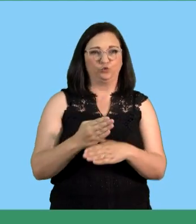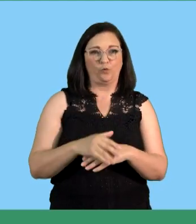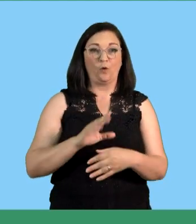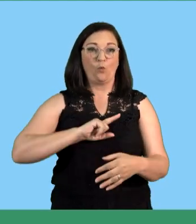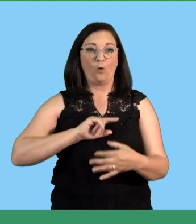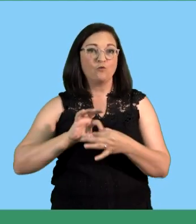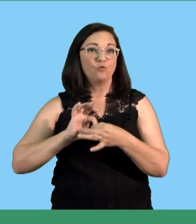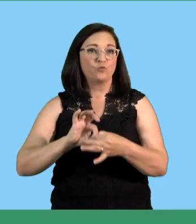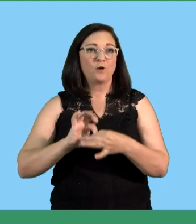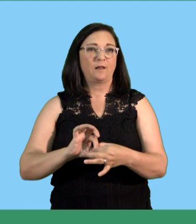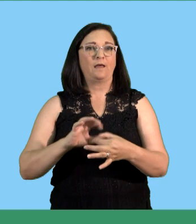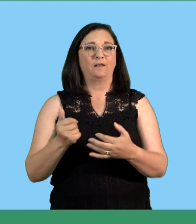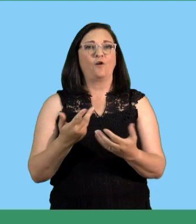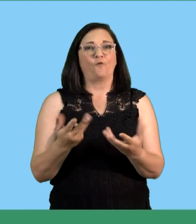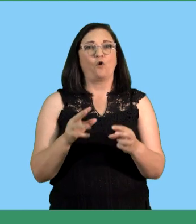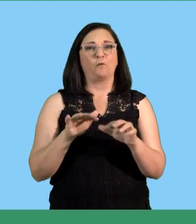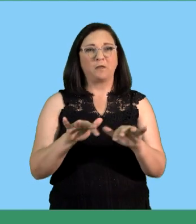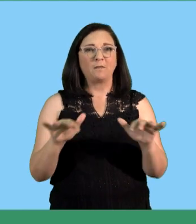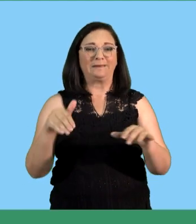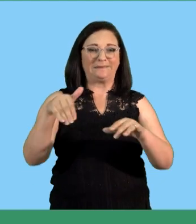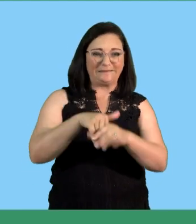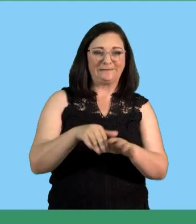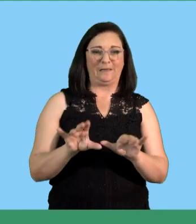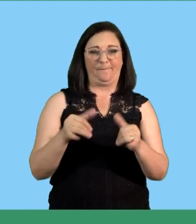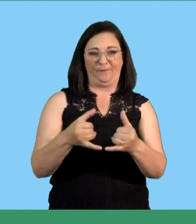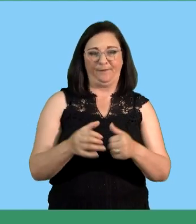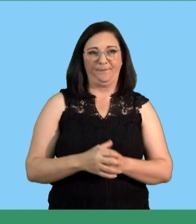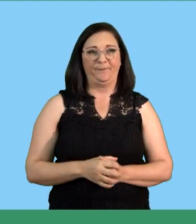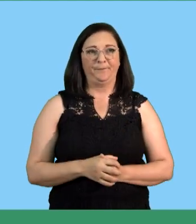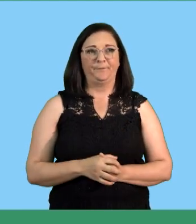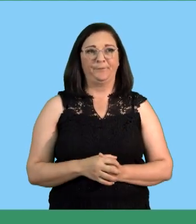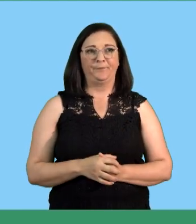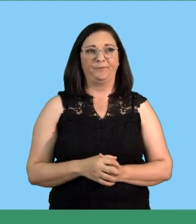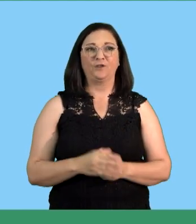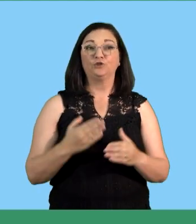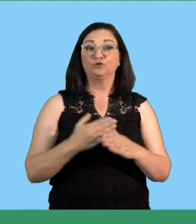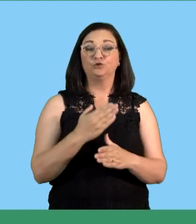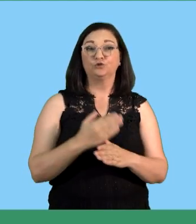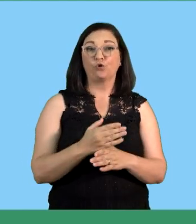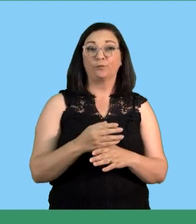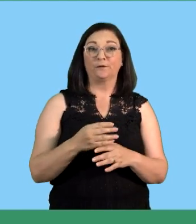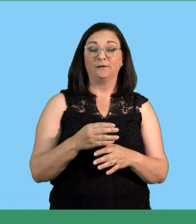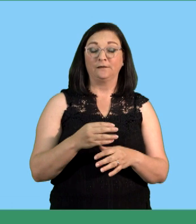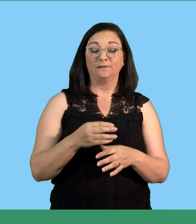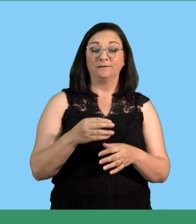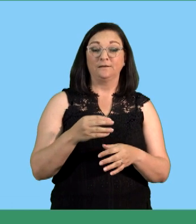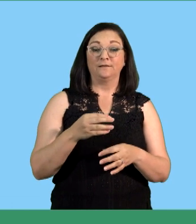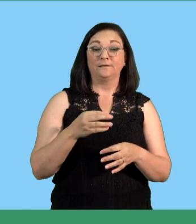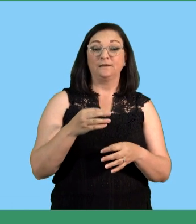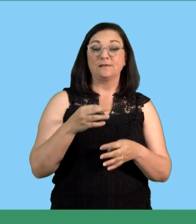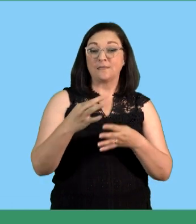relates to employees within an organization so here job description job